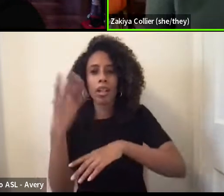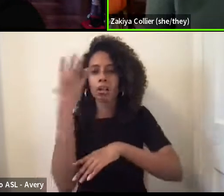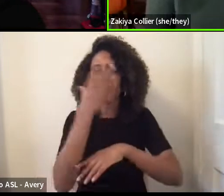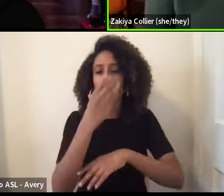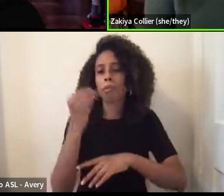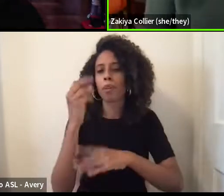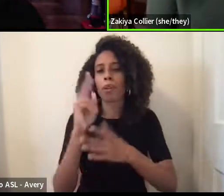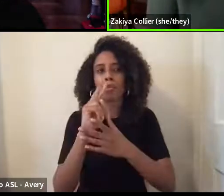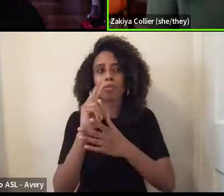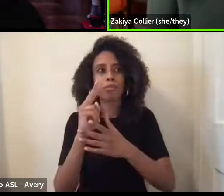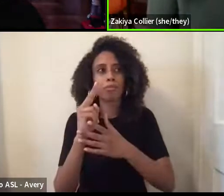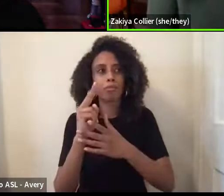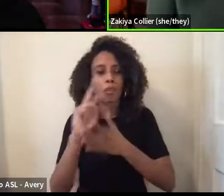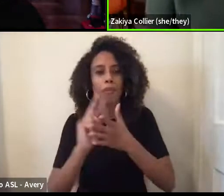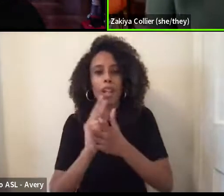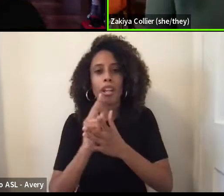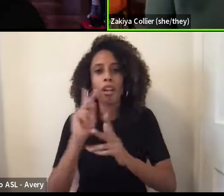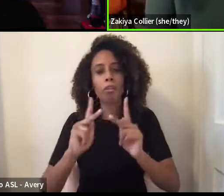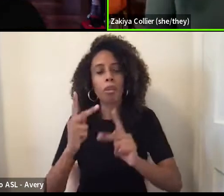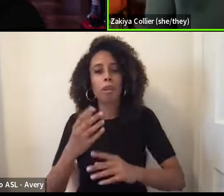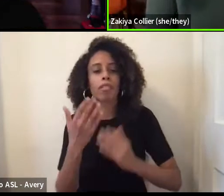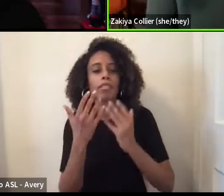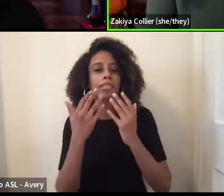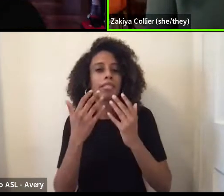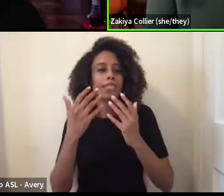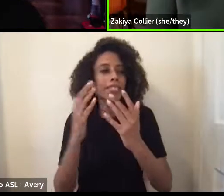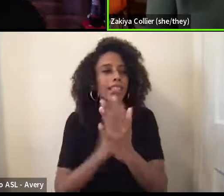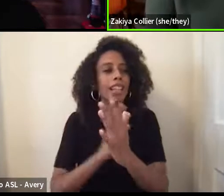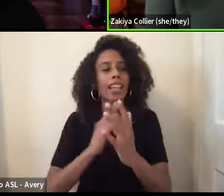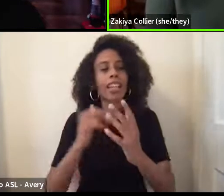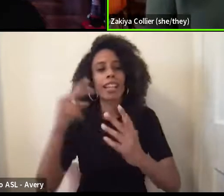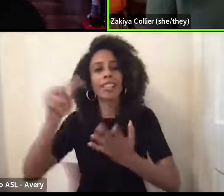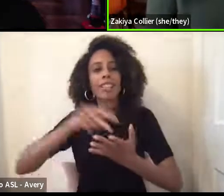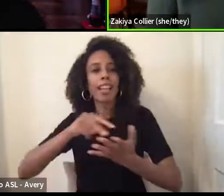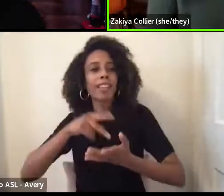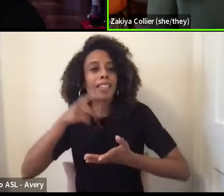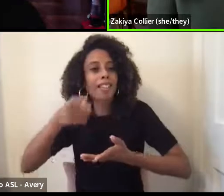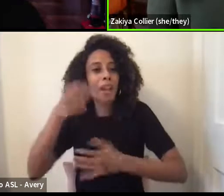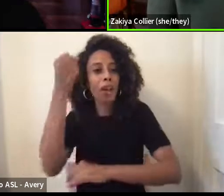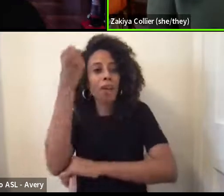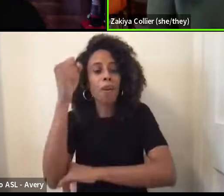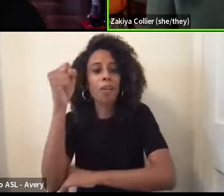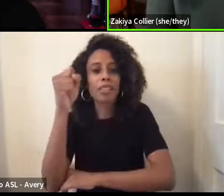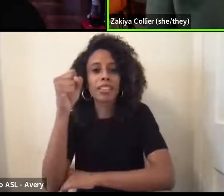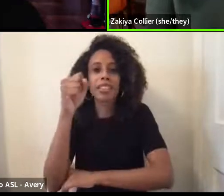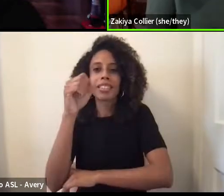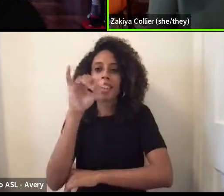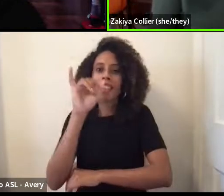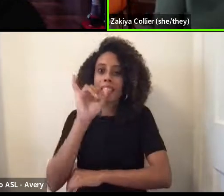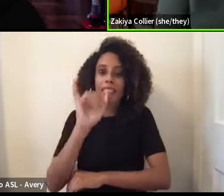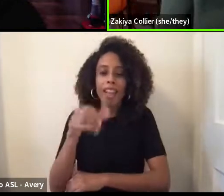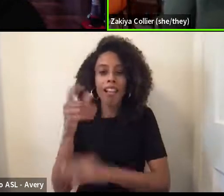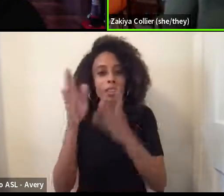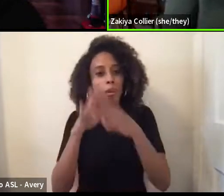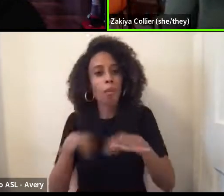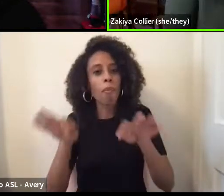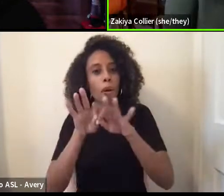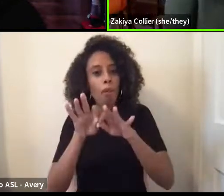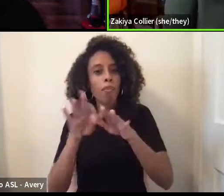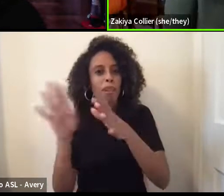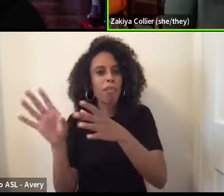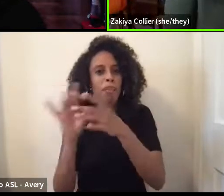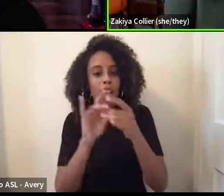at protests and dancing. And it's like, yes, that, that is just as valid and just as important to the movement work, um,